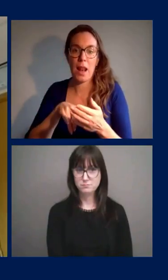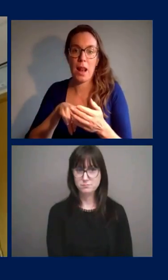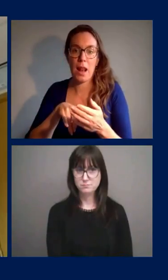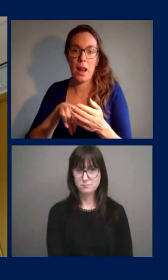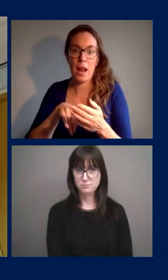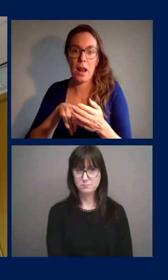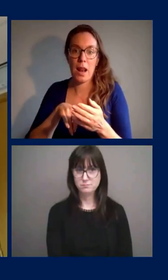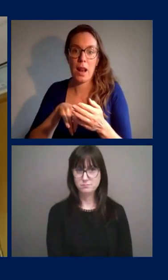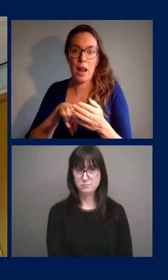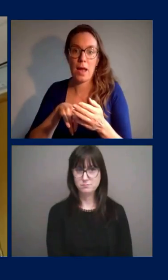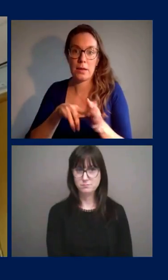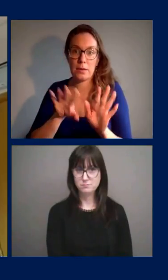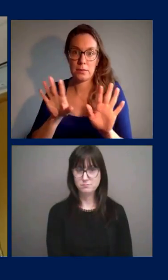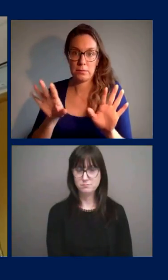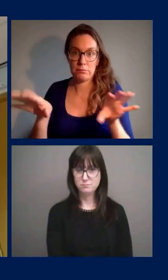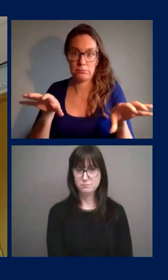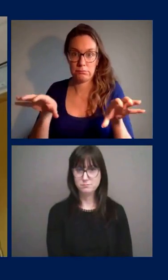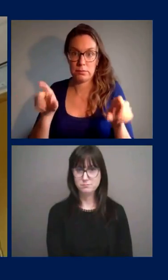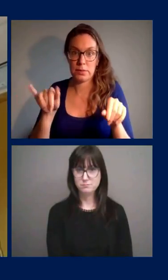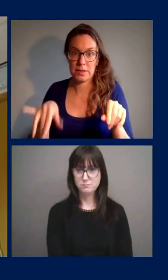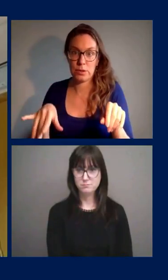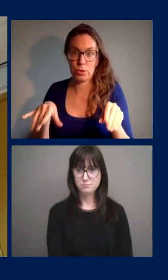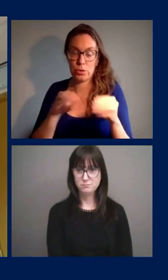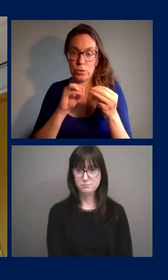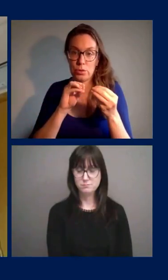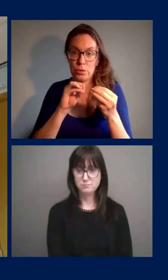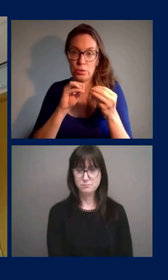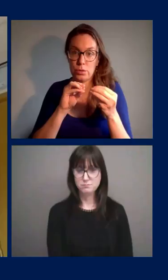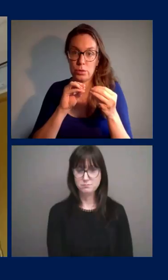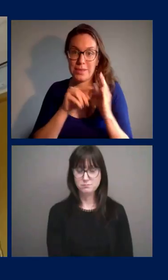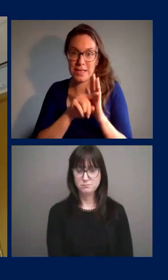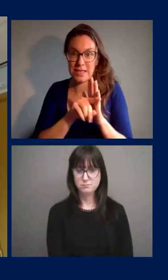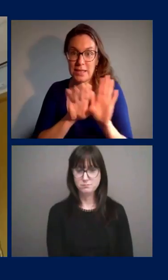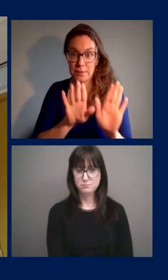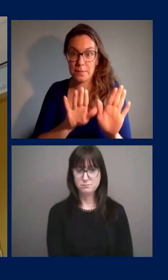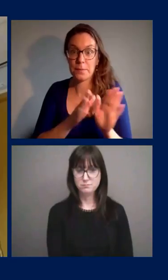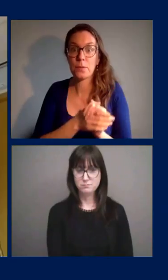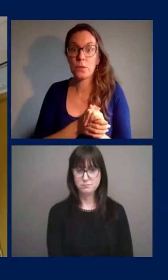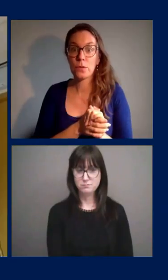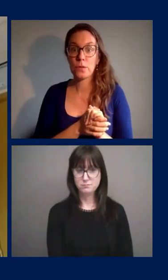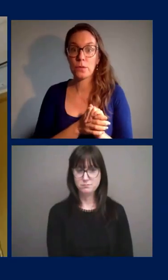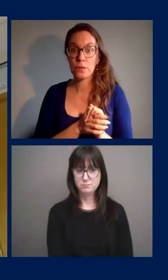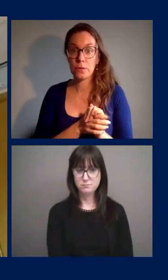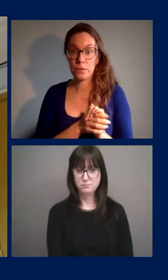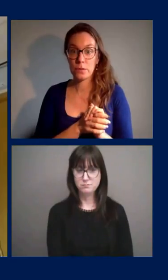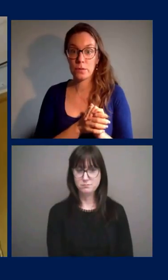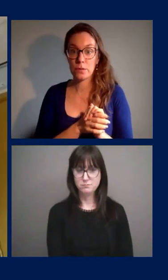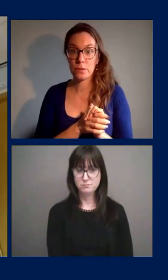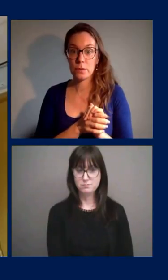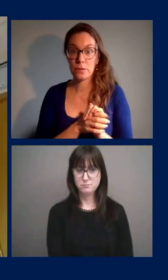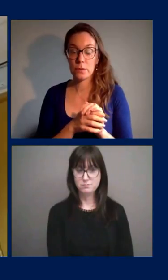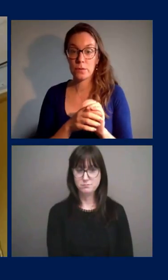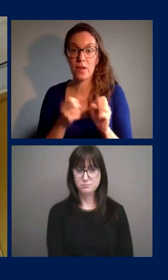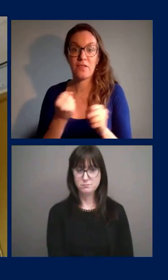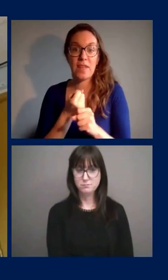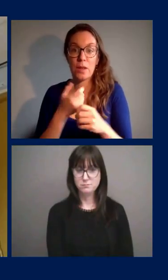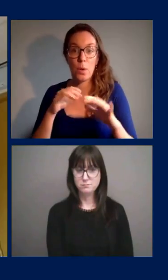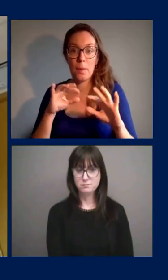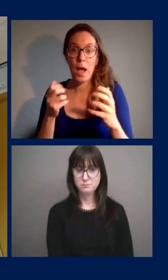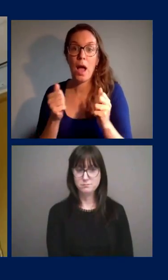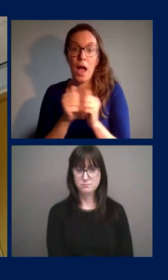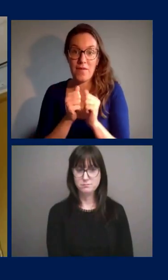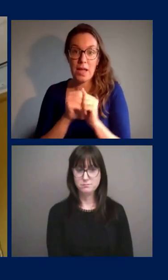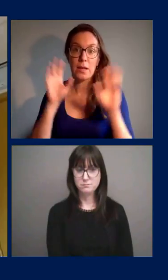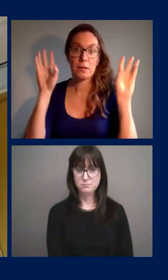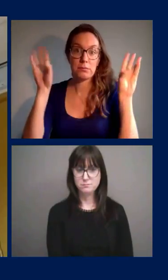the number and uh it was with the hospitals uh the paramedics uh